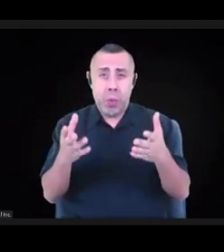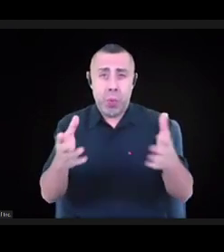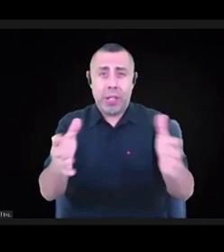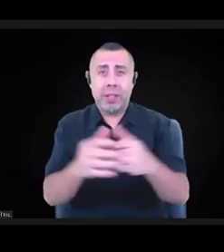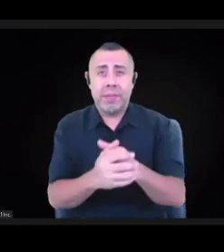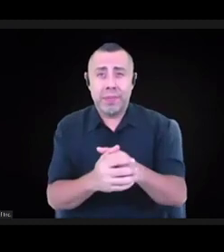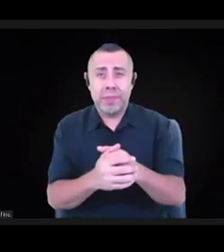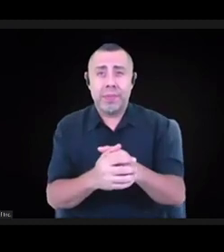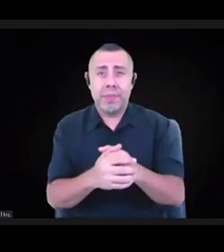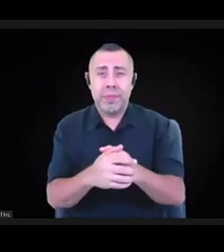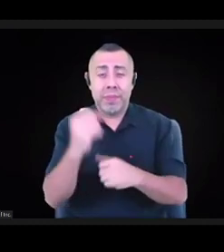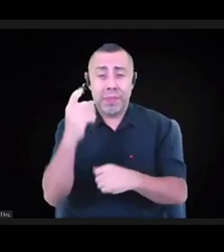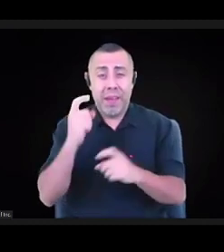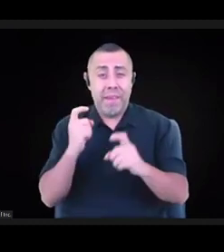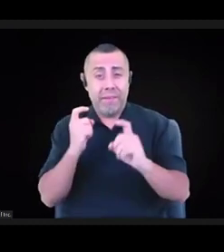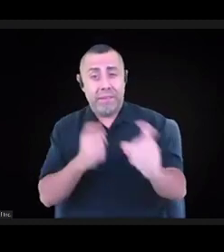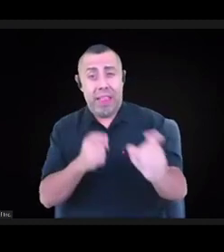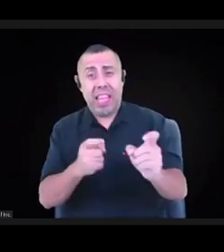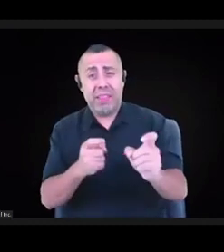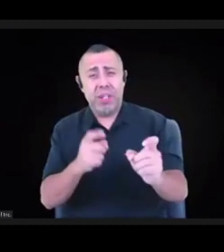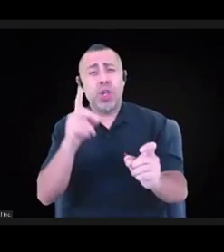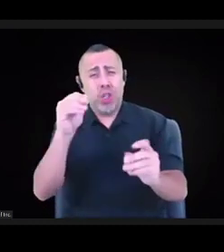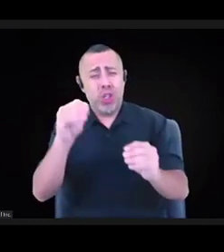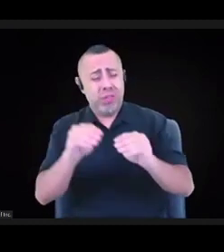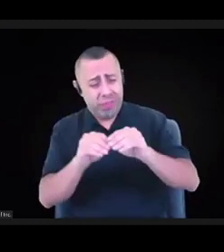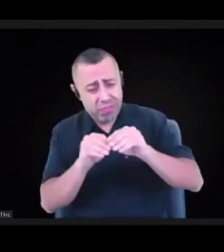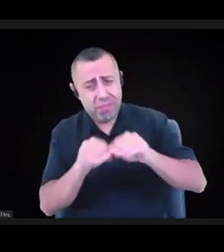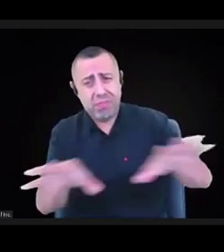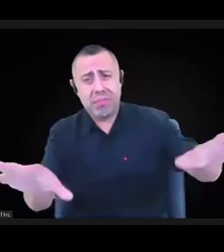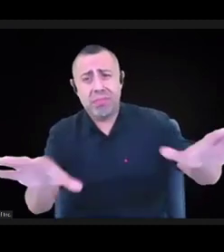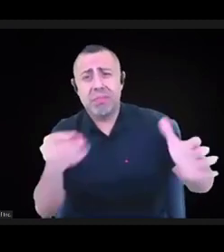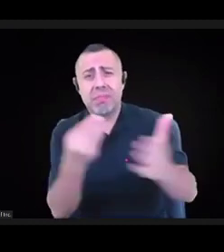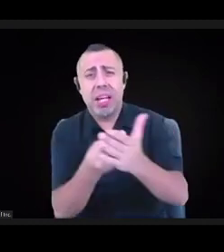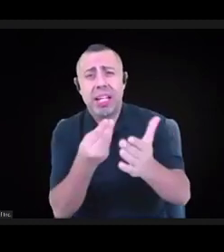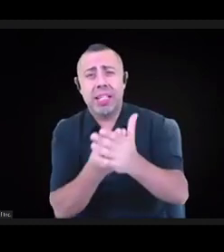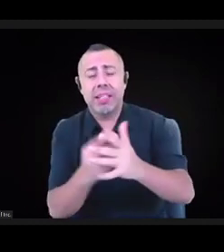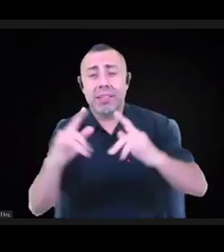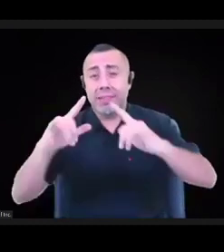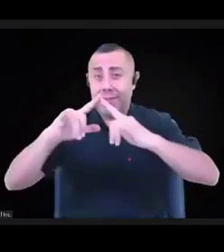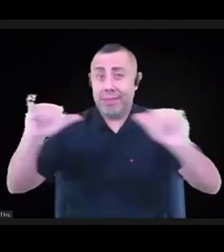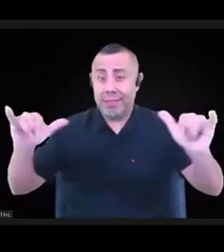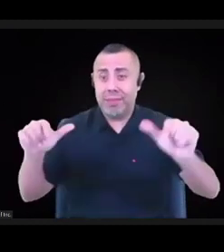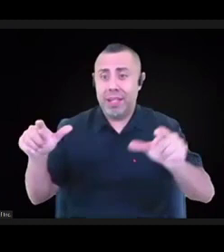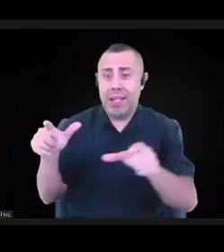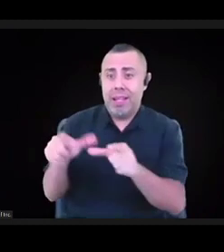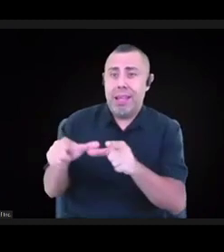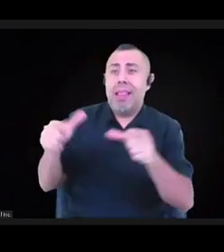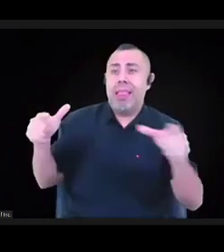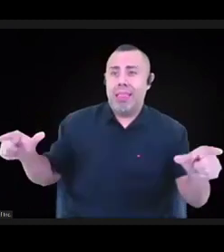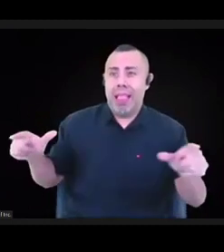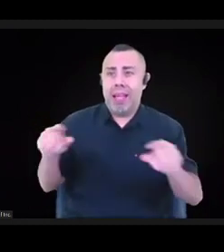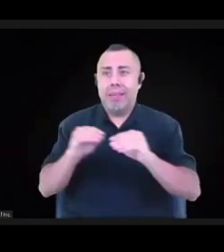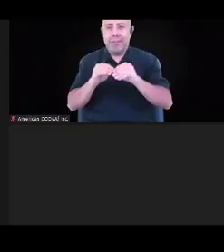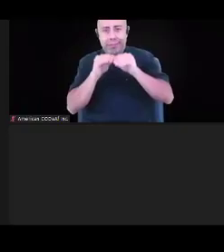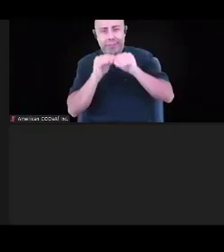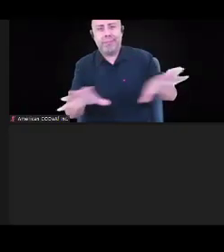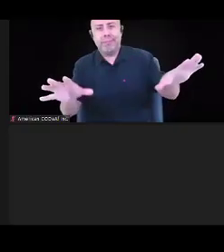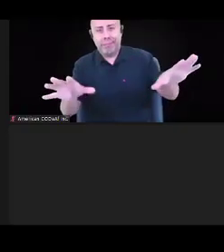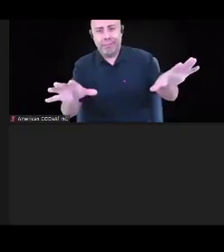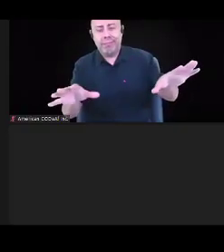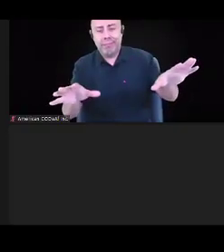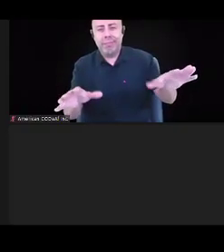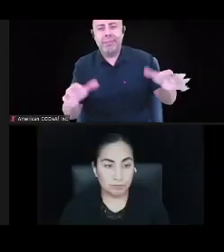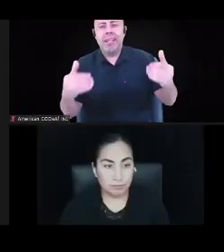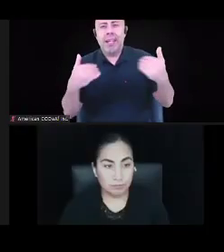money, I think you could say it puts out language. And so here are some different language. think that we could take